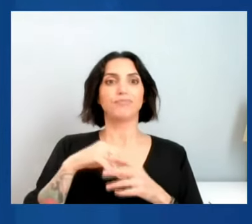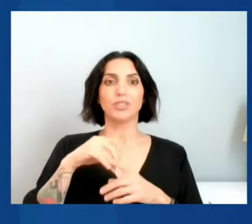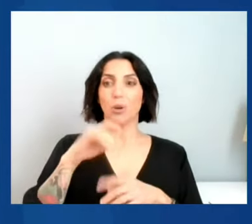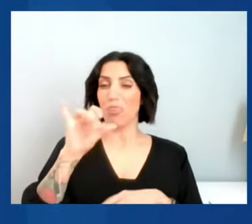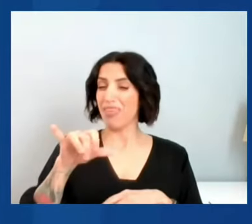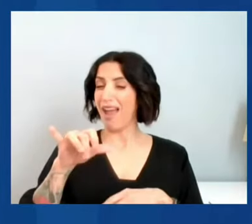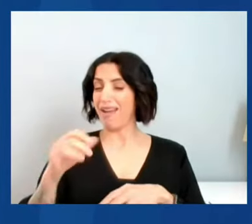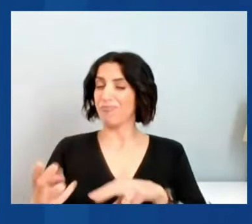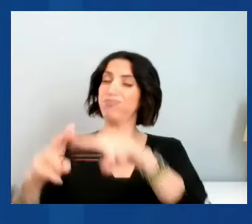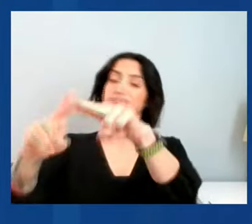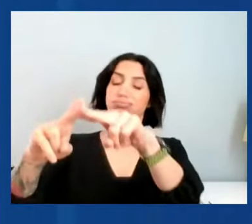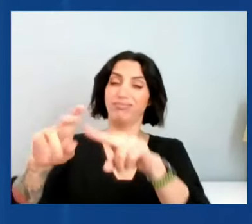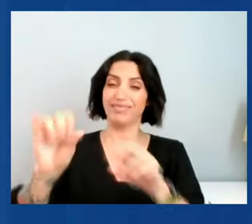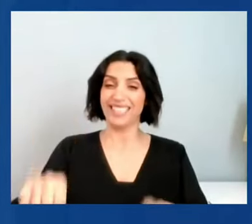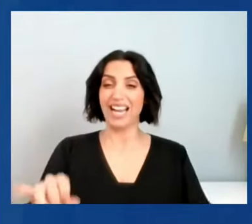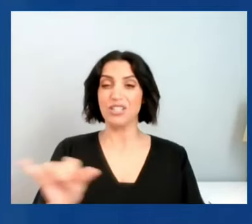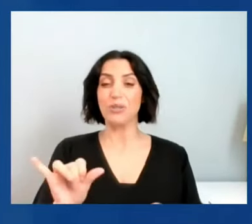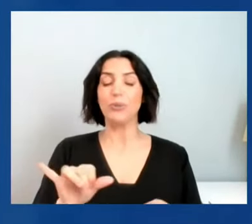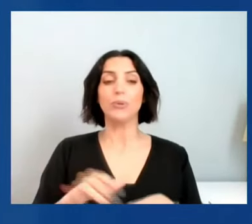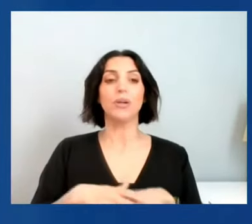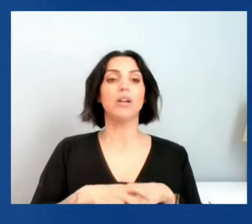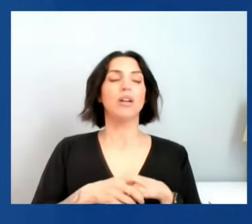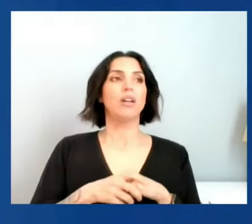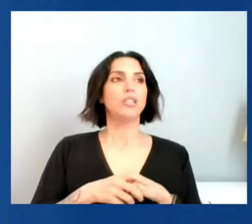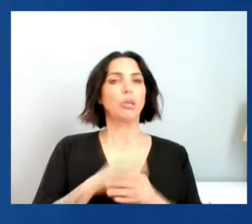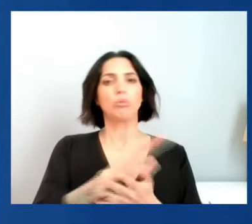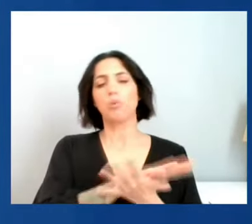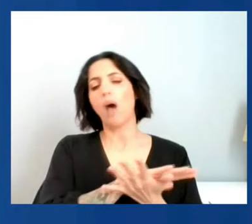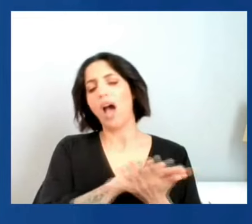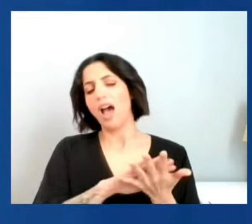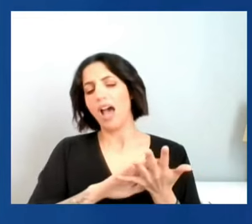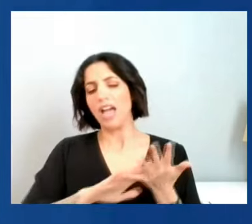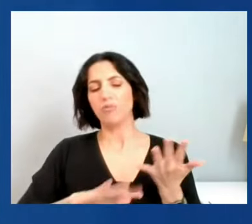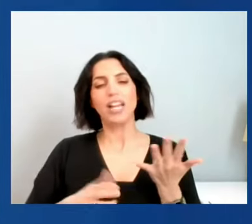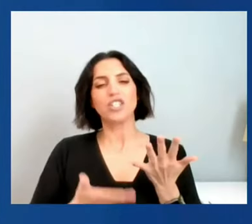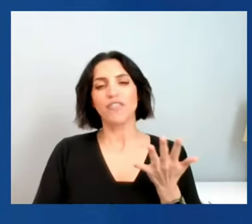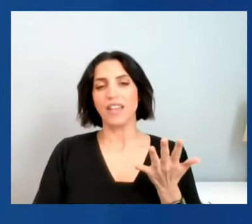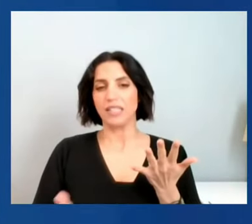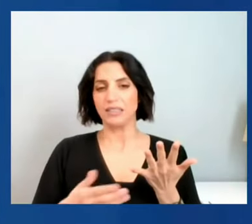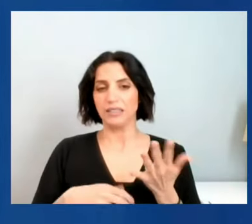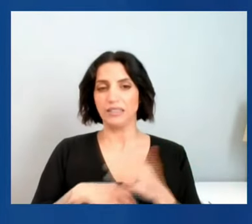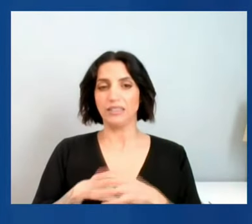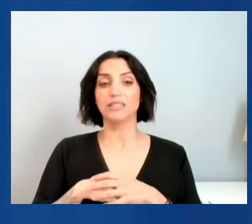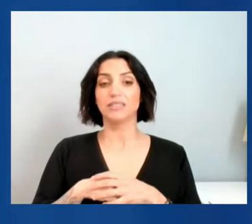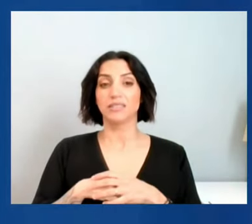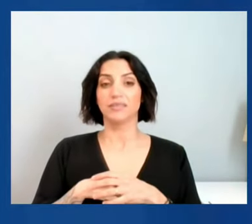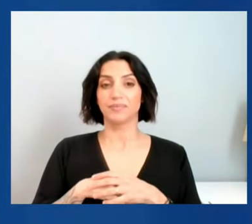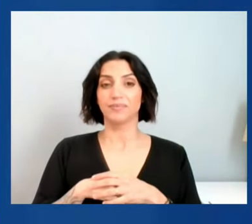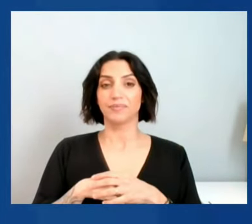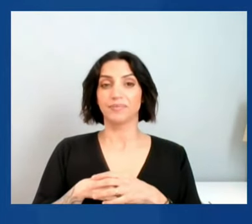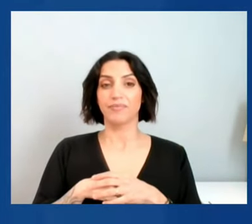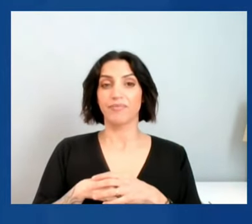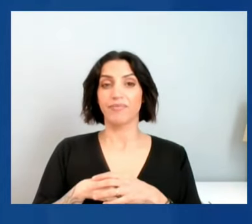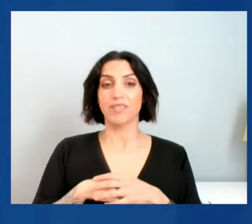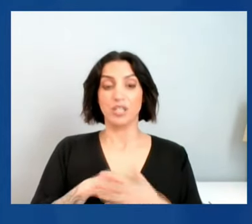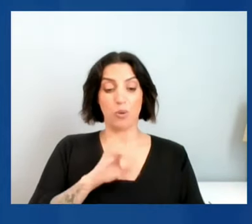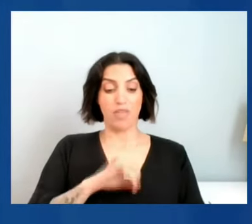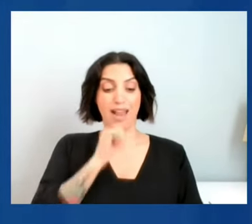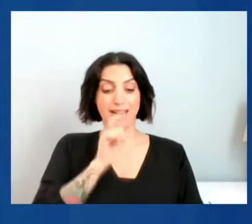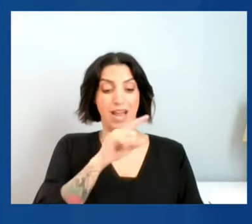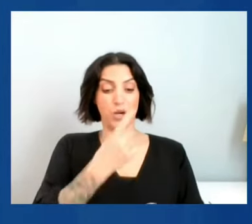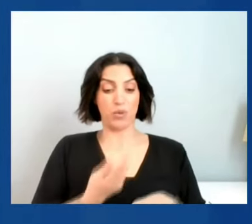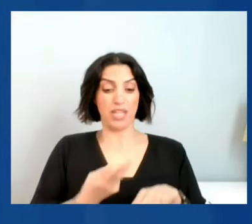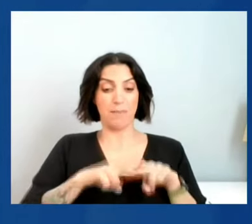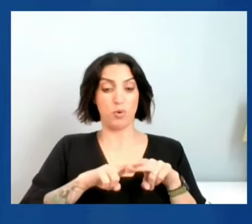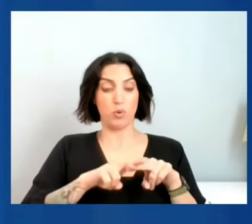range of commodities. And, you know, that's something that not only boosts inflation,